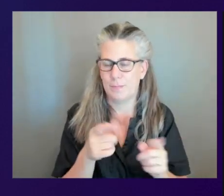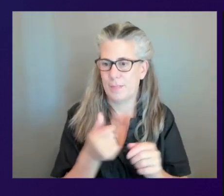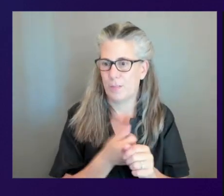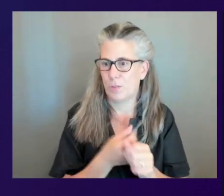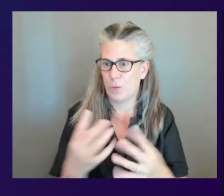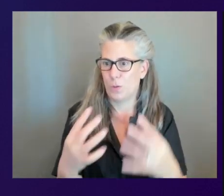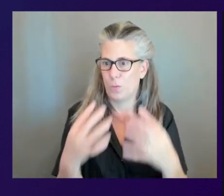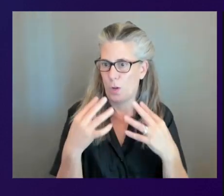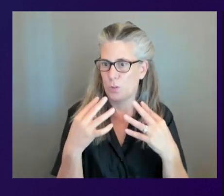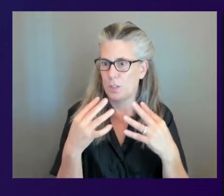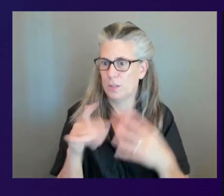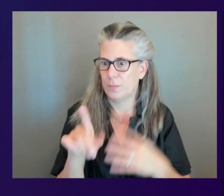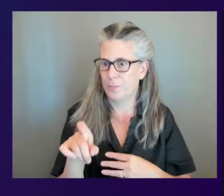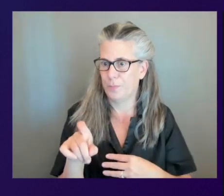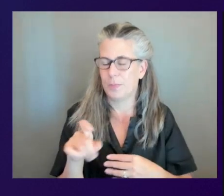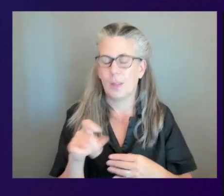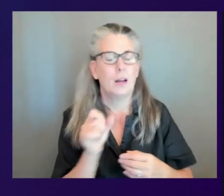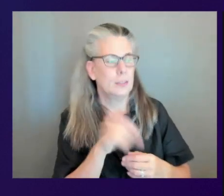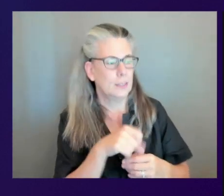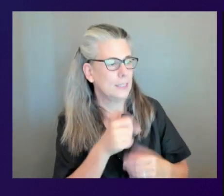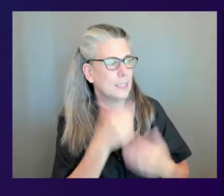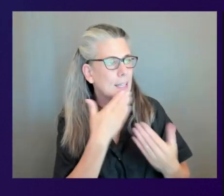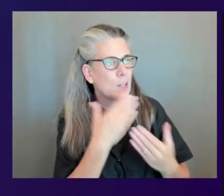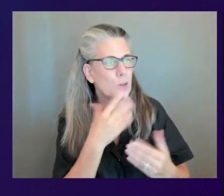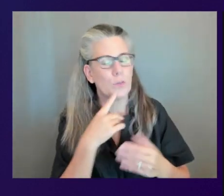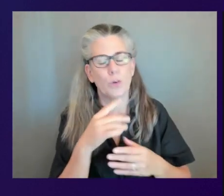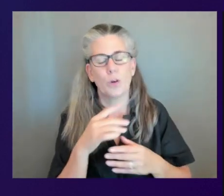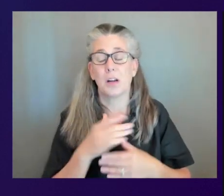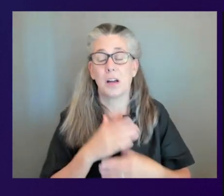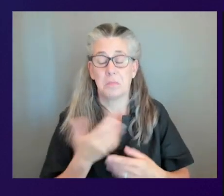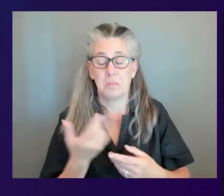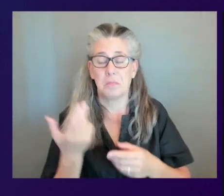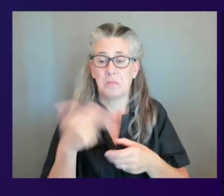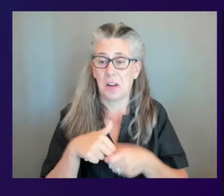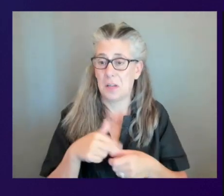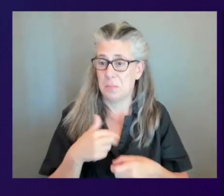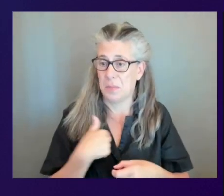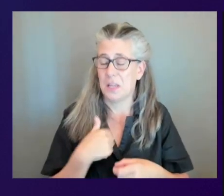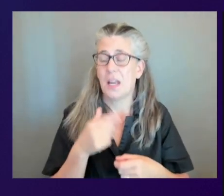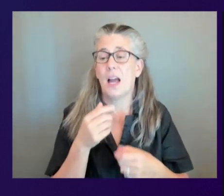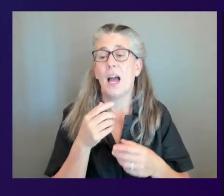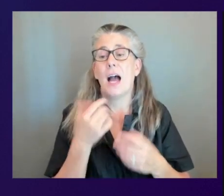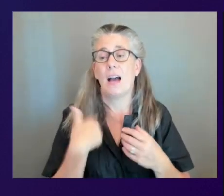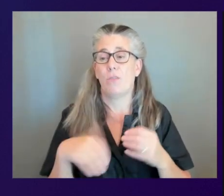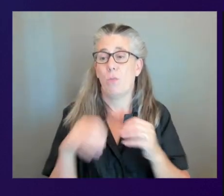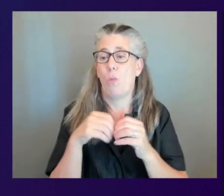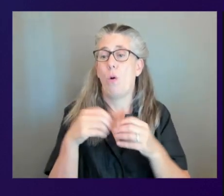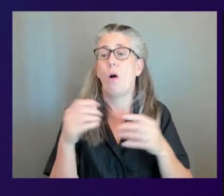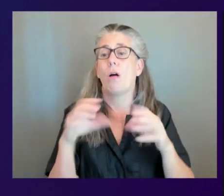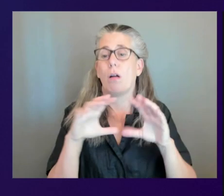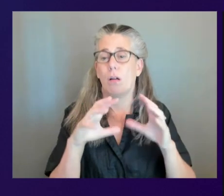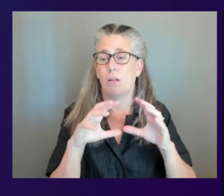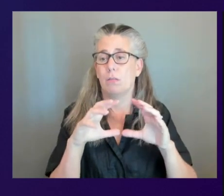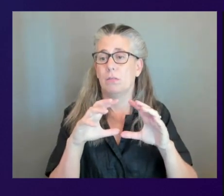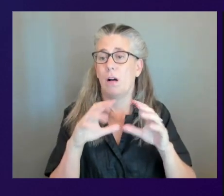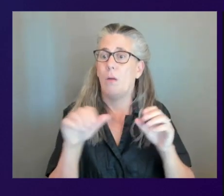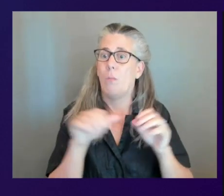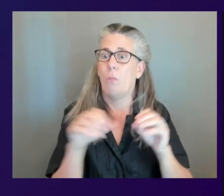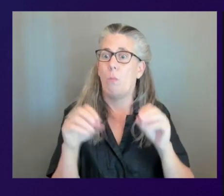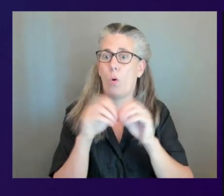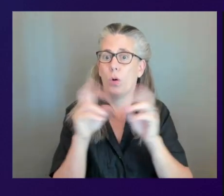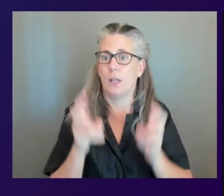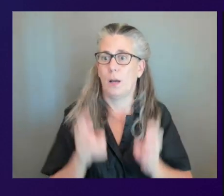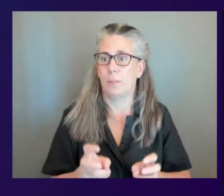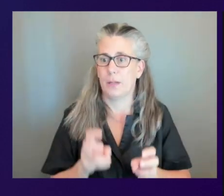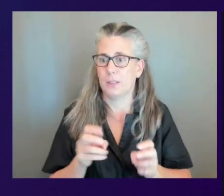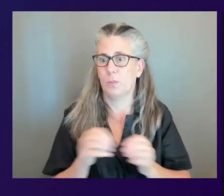next we've got a bunch of more cool presentations about workspaces and the workspaces family of services so i'd say definitely stay tuned and watch the the rest of the presentations